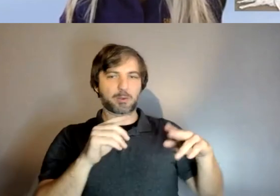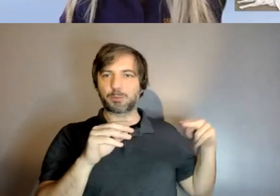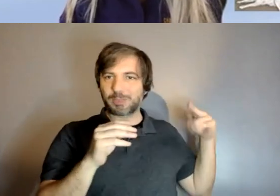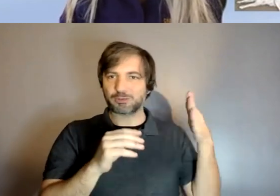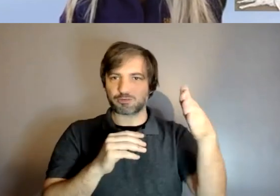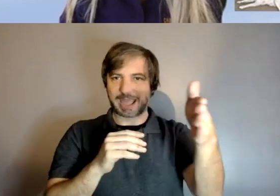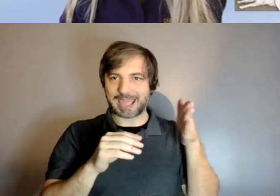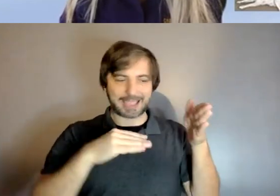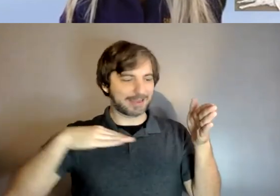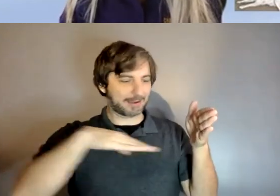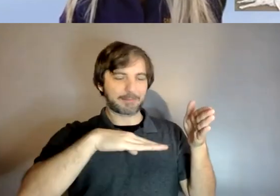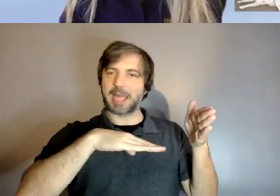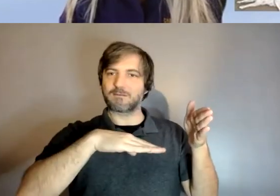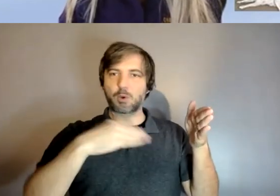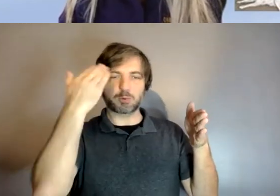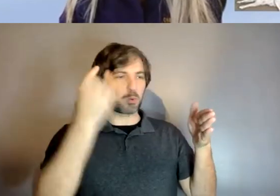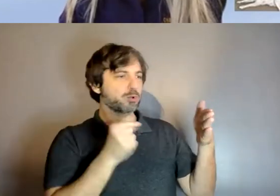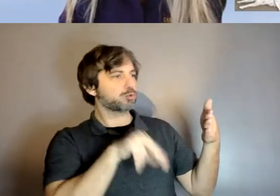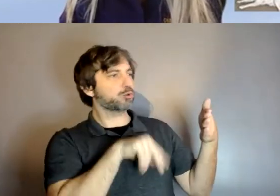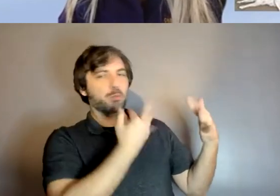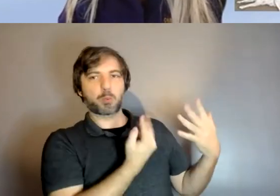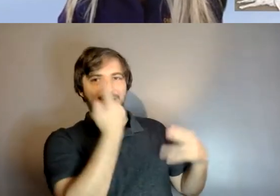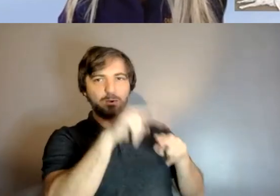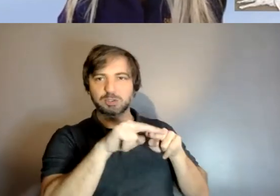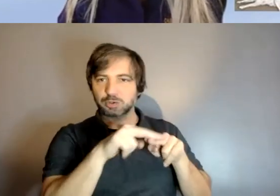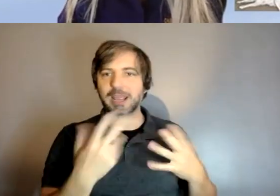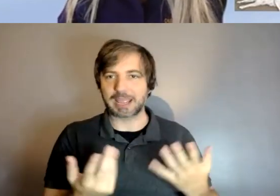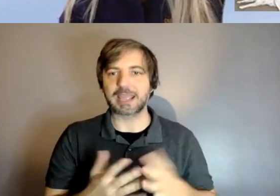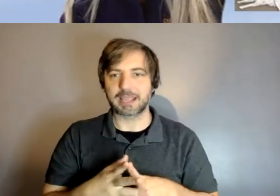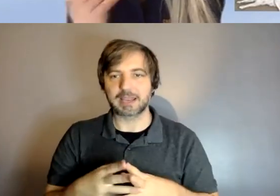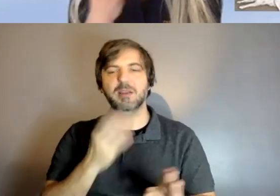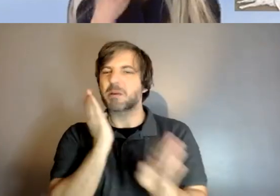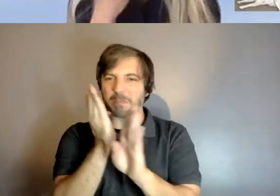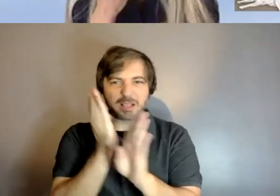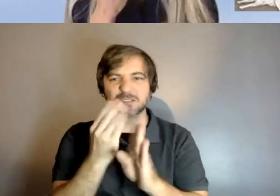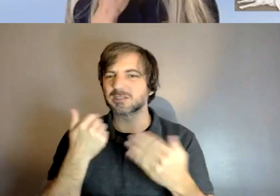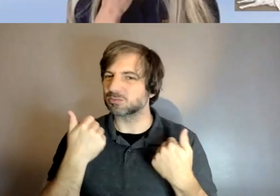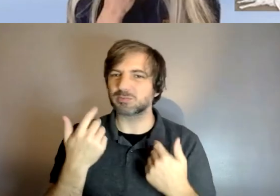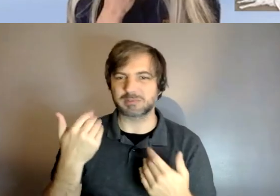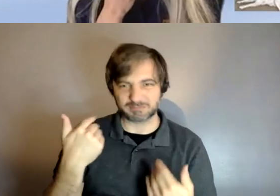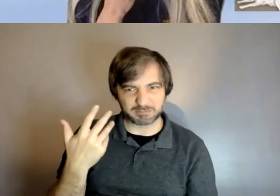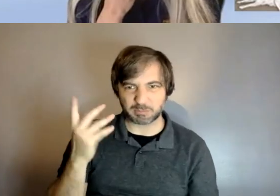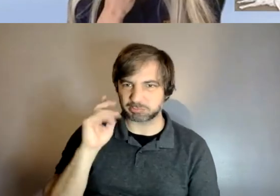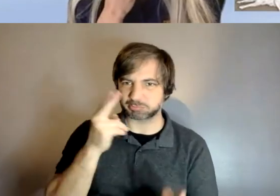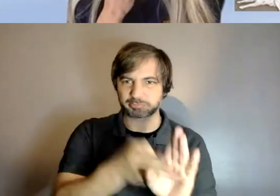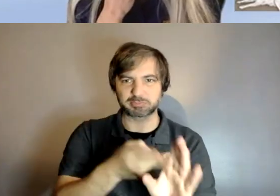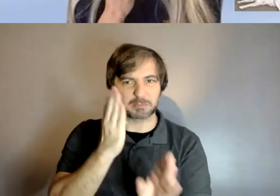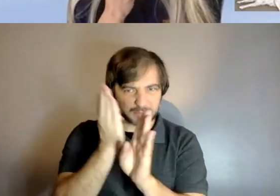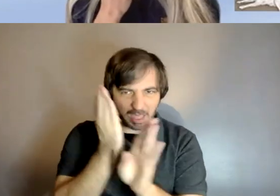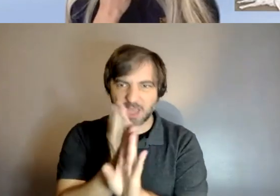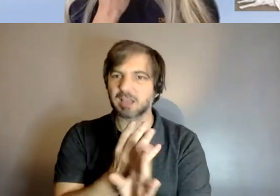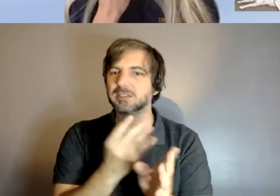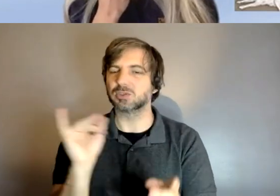going to be using metrolink to get around here in the buses so we've been on buses we've been on trains and then they they dot basically